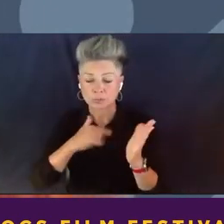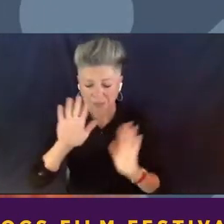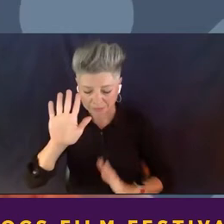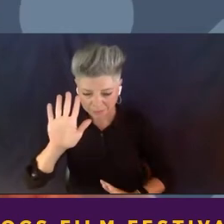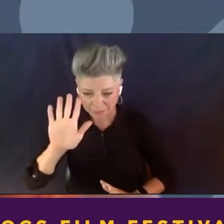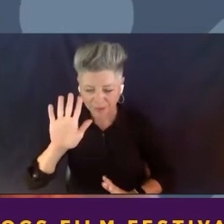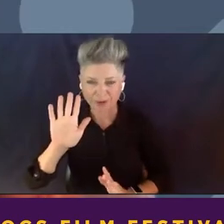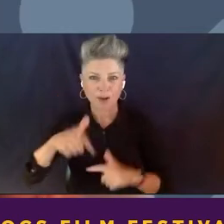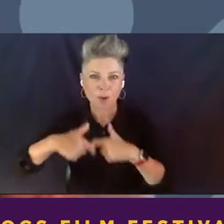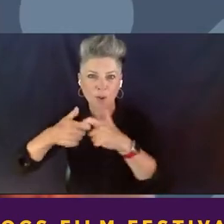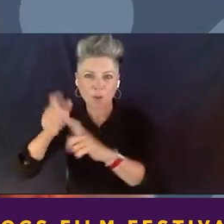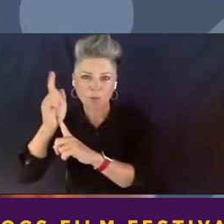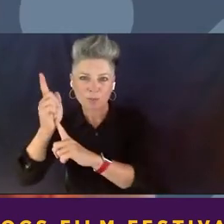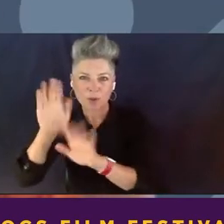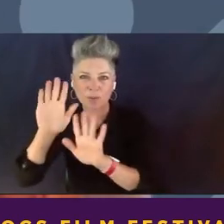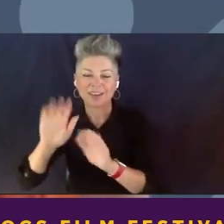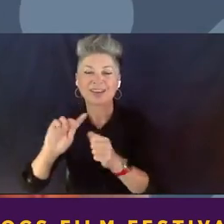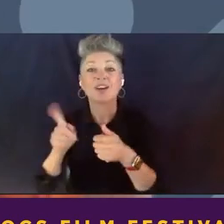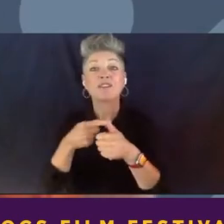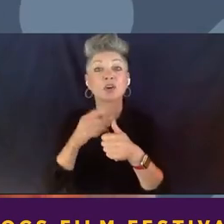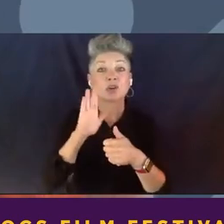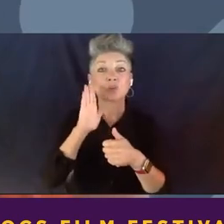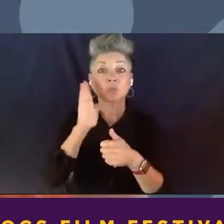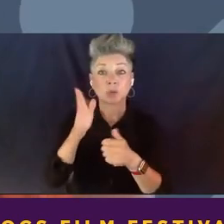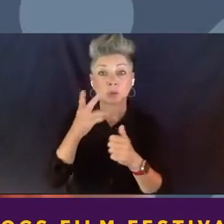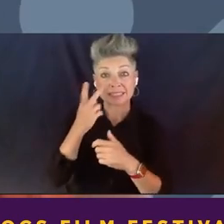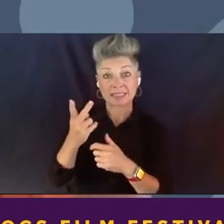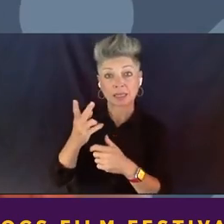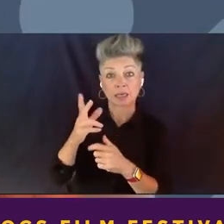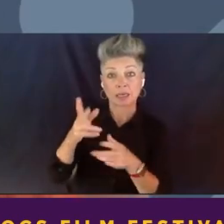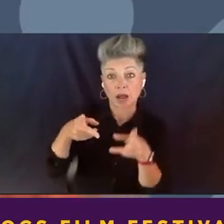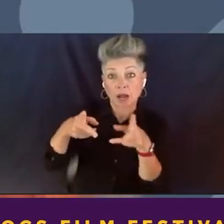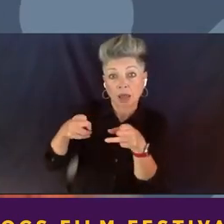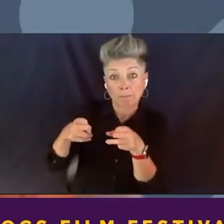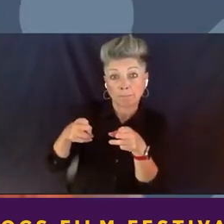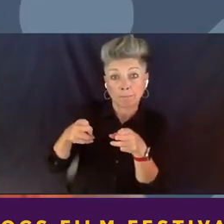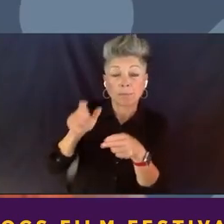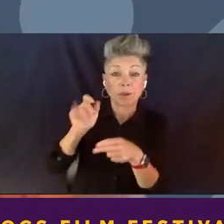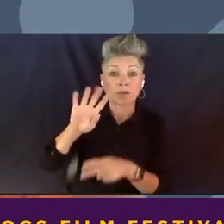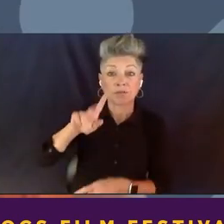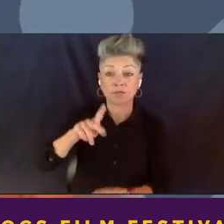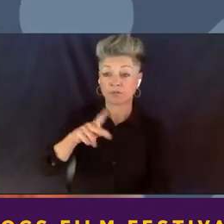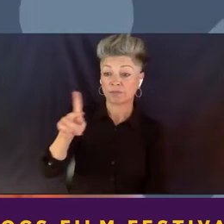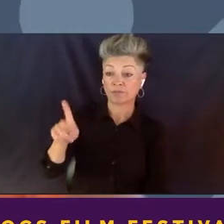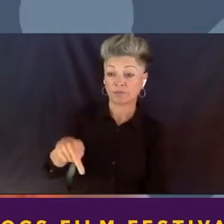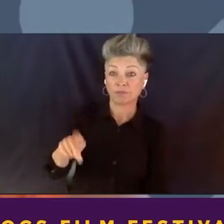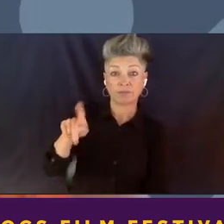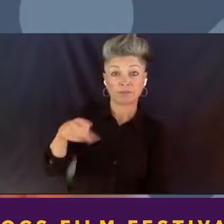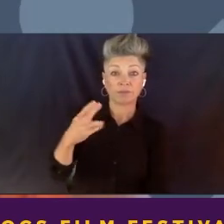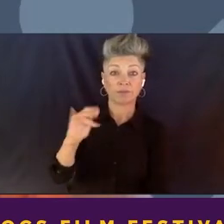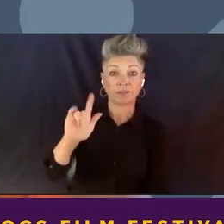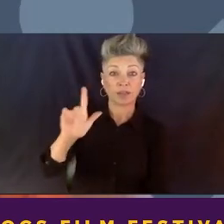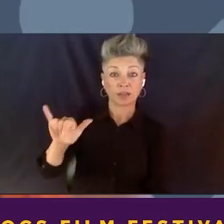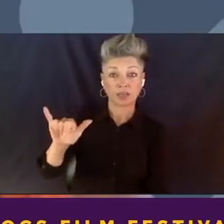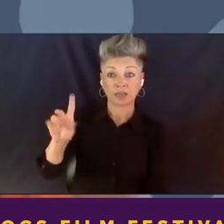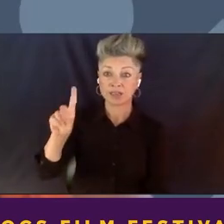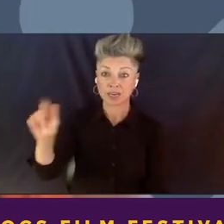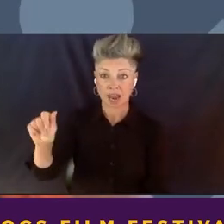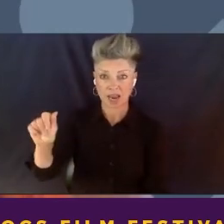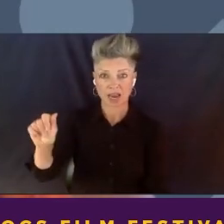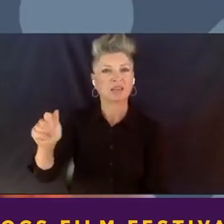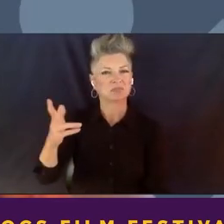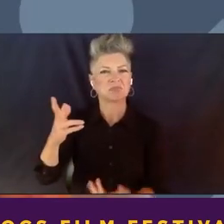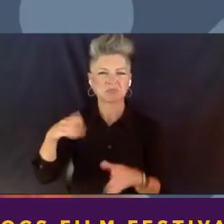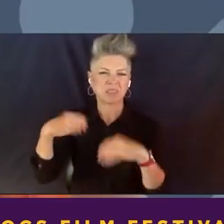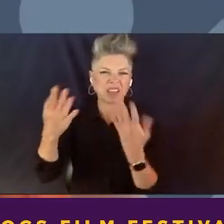hang on one moment. We're going to actually go to a clip of Philly DA to set the tone, and then when we return, we'll introduce our